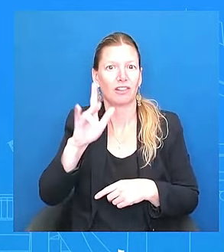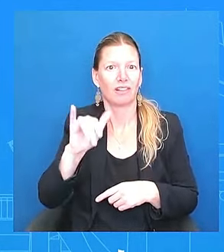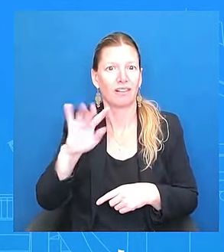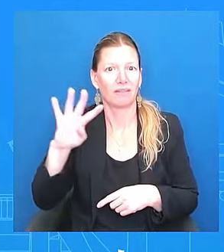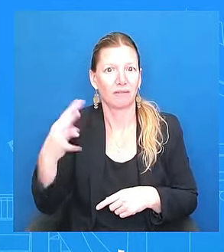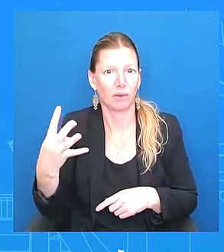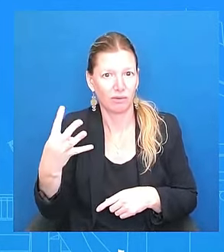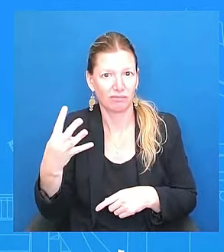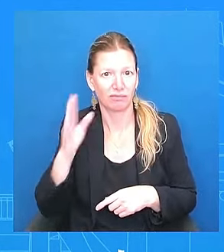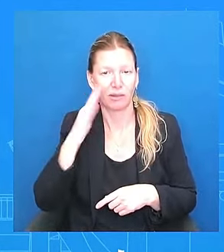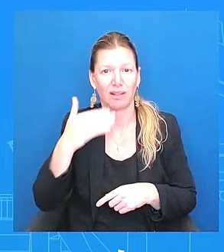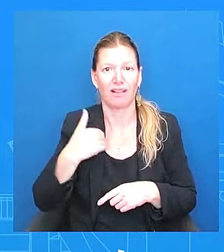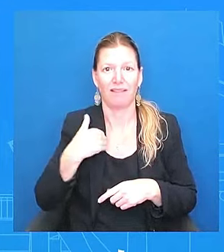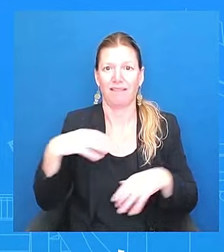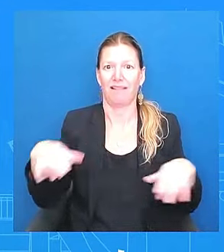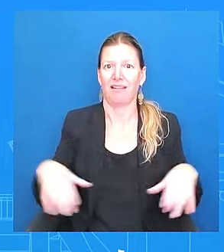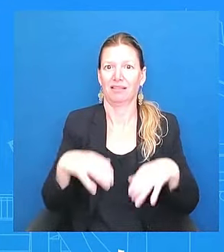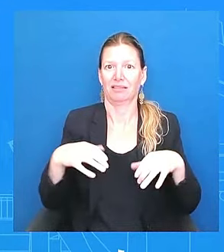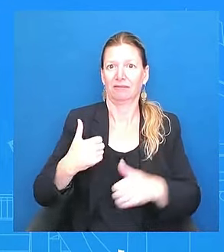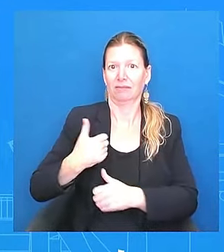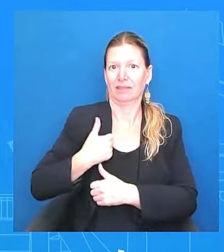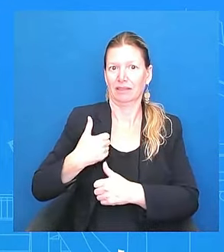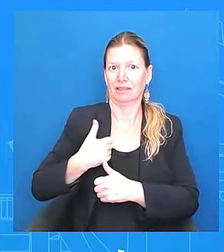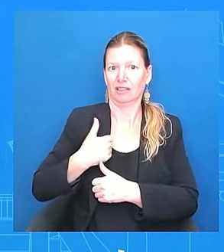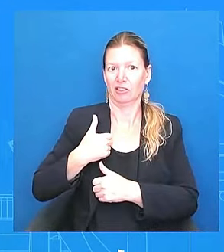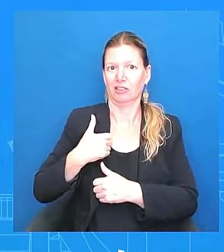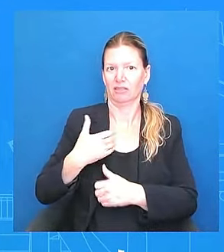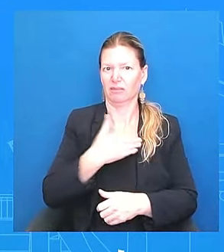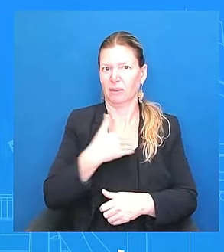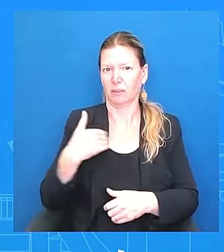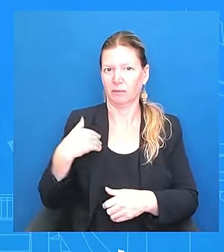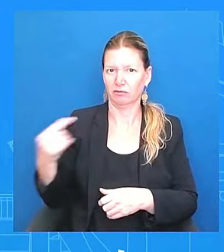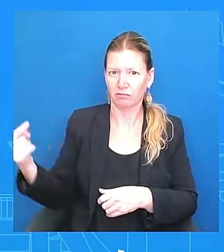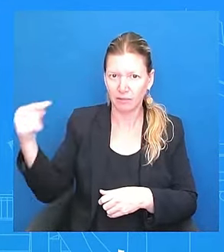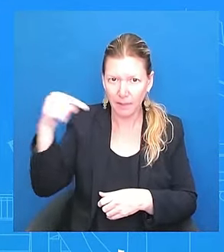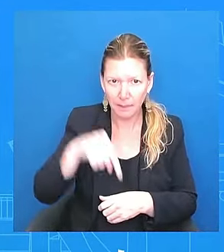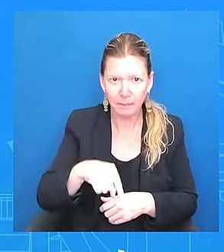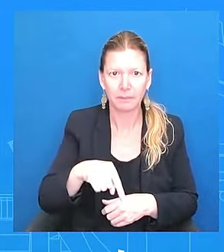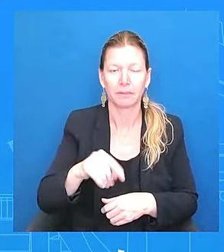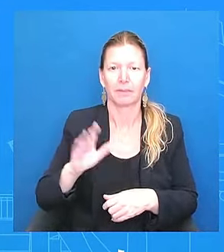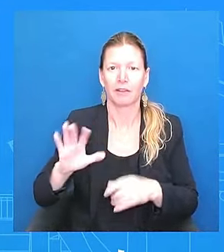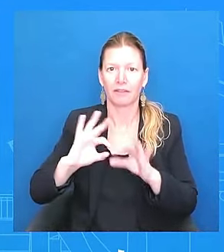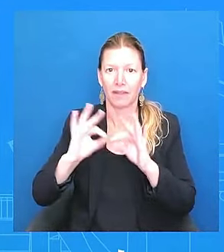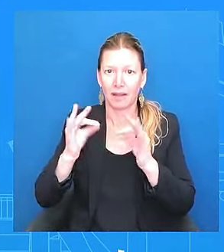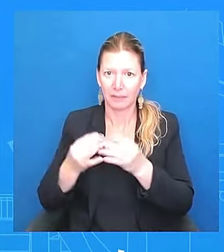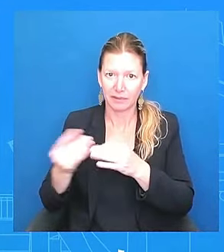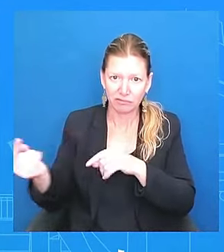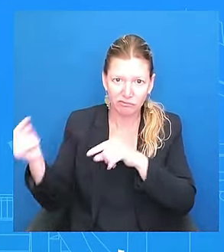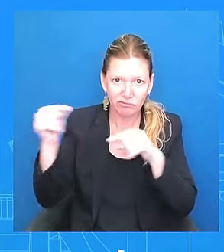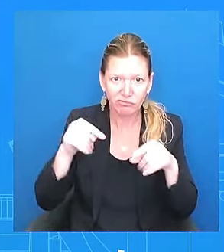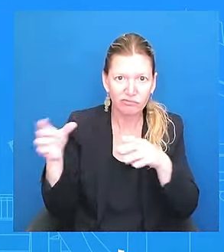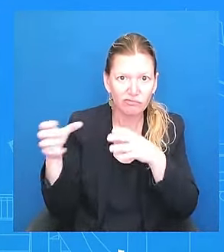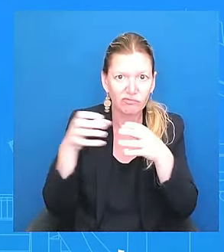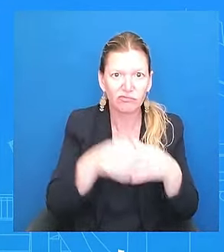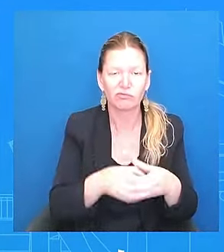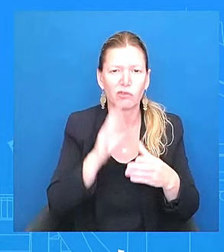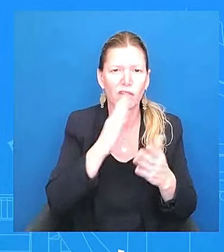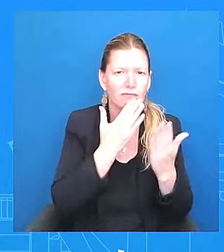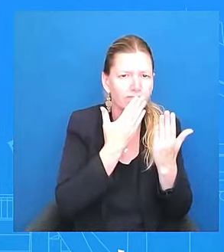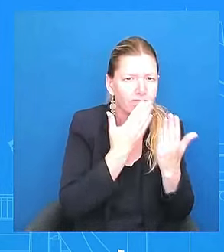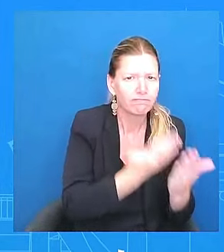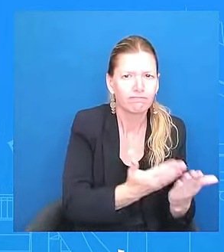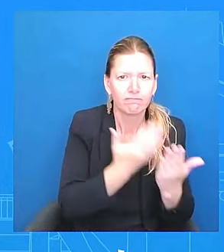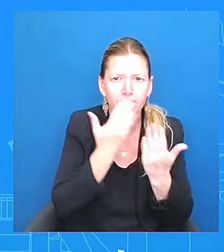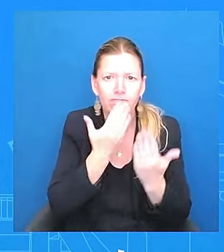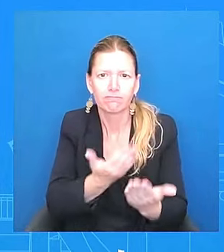And obviously, they make sacrifice, their families make sacrifices as well. And as you know, he attended the dignified transfer of the 13, as you just